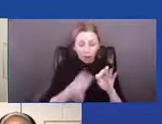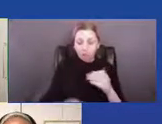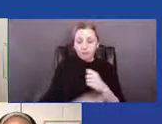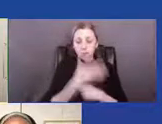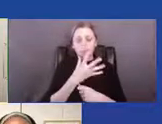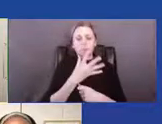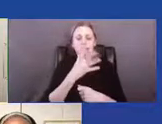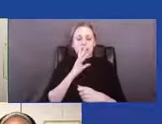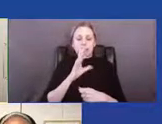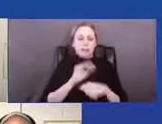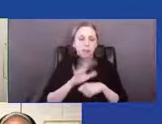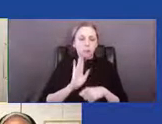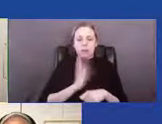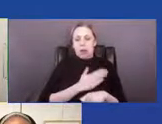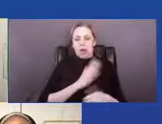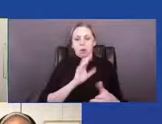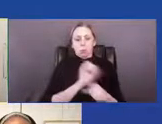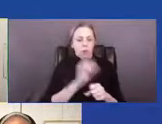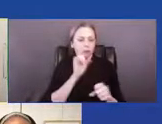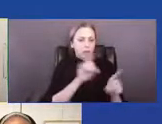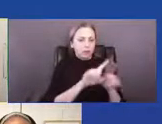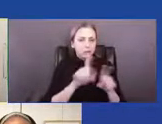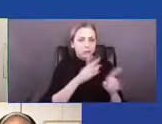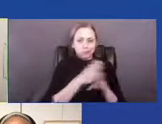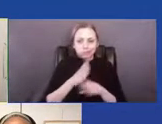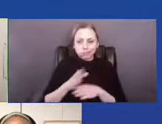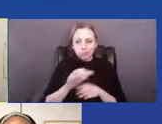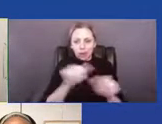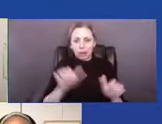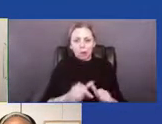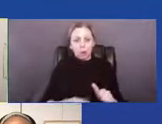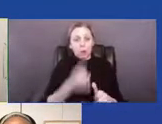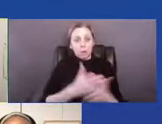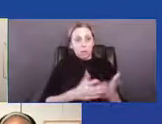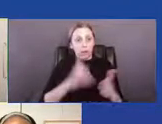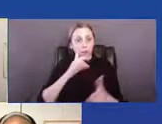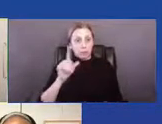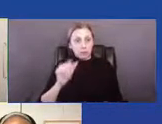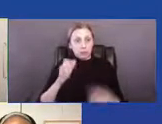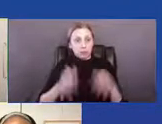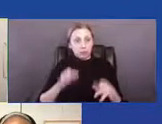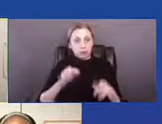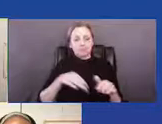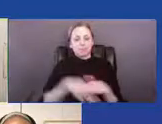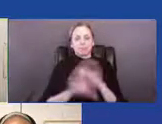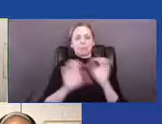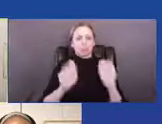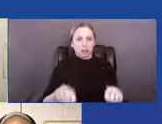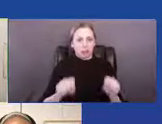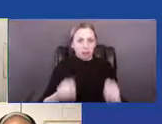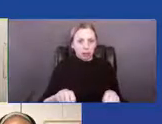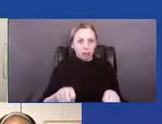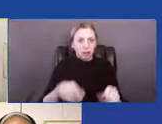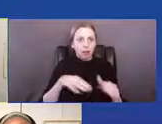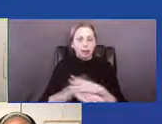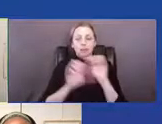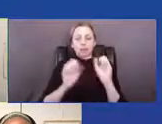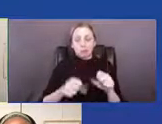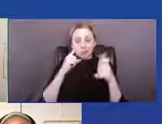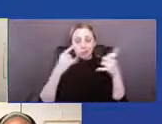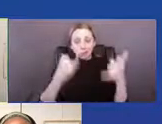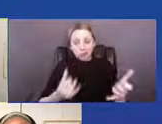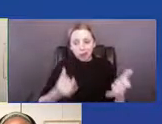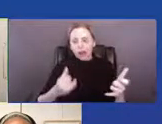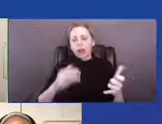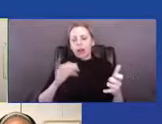areas. One aspect of disability justice is accessibility. Accessibility today is